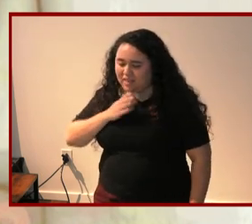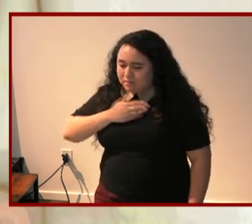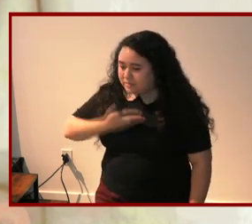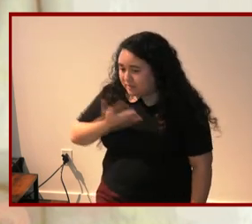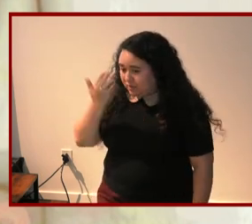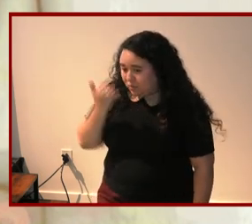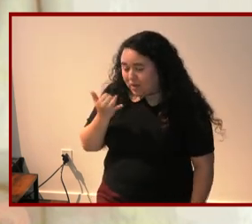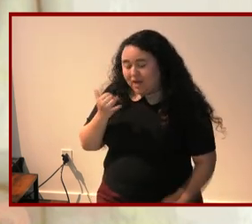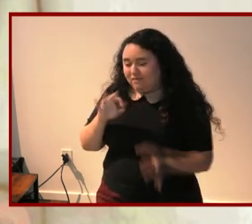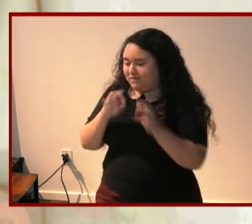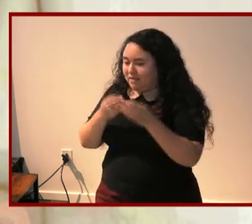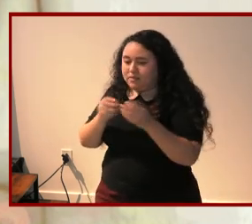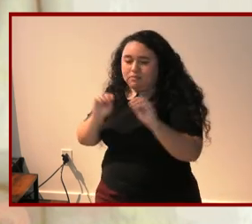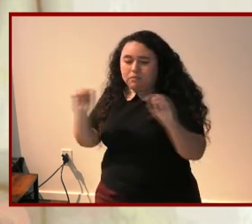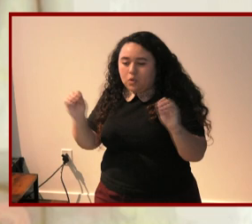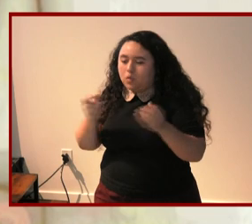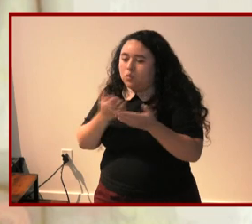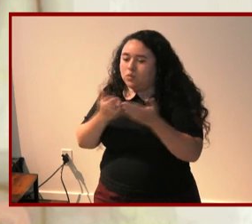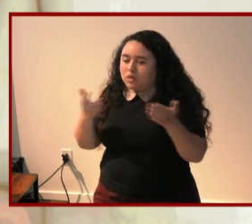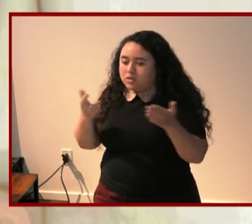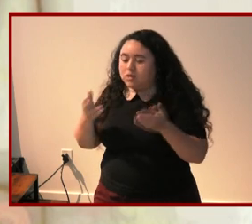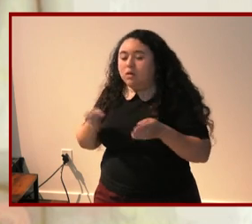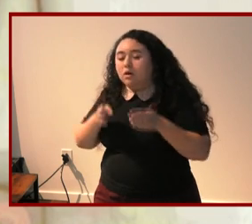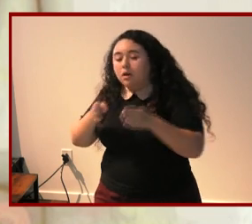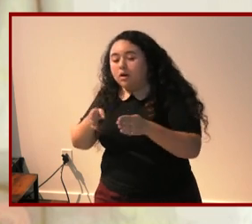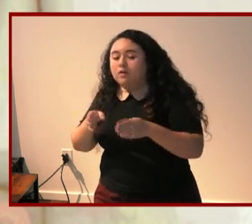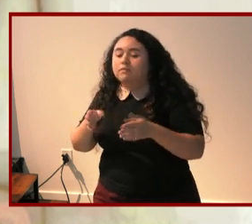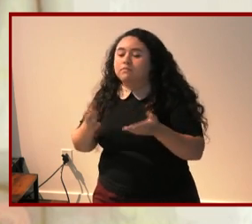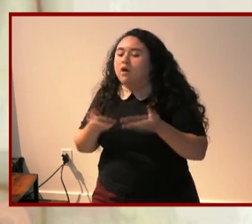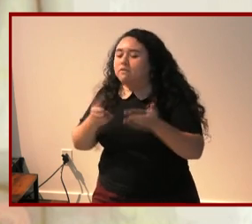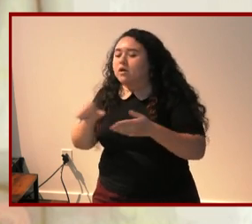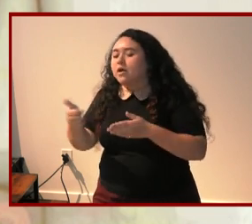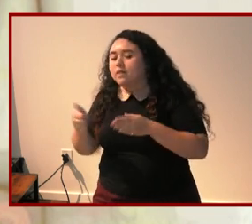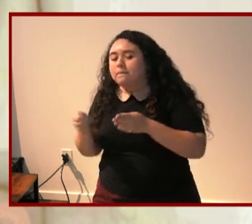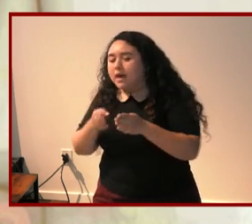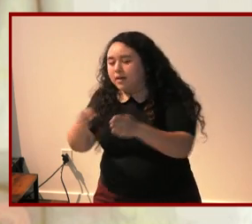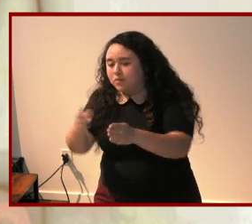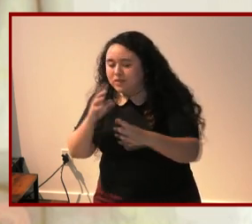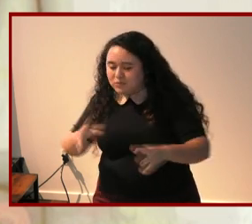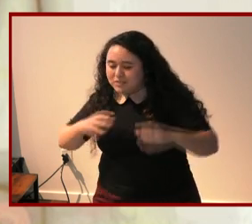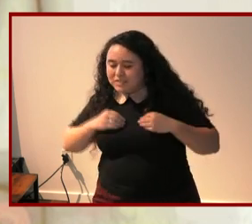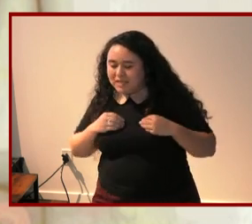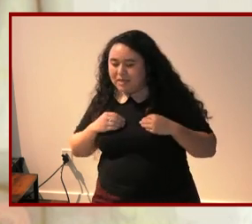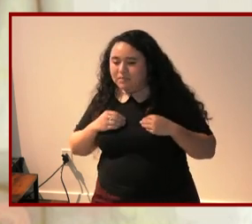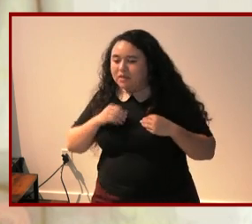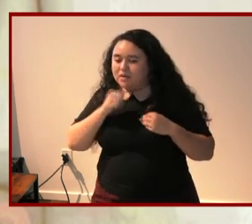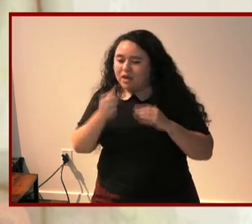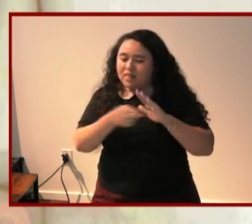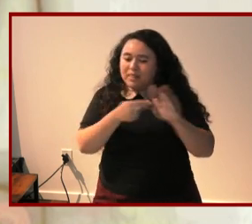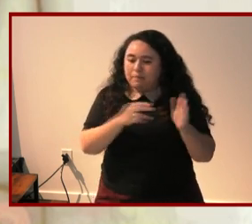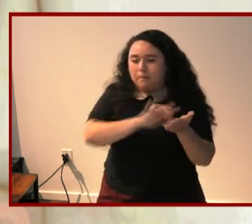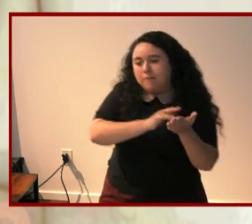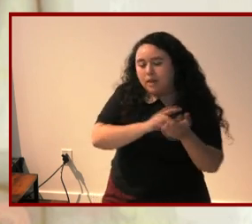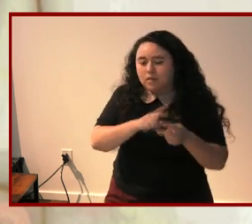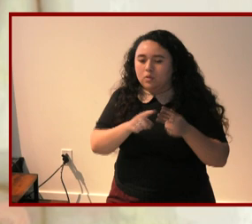to families that would offer alternate pathways and acceptance instead of medicalization and normalization